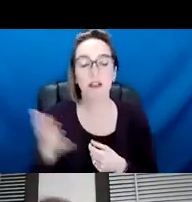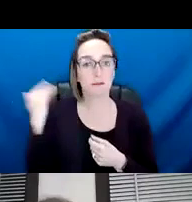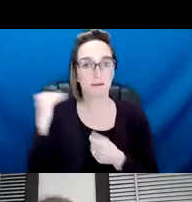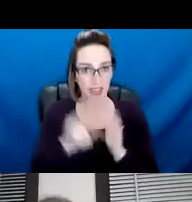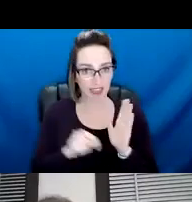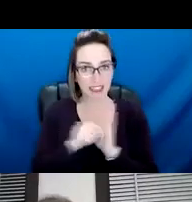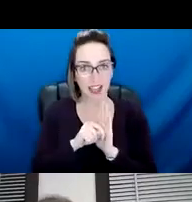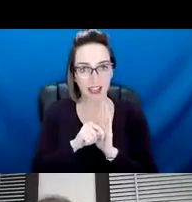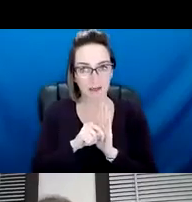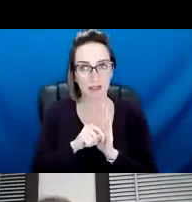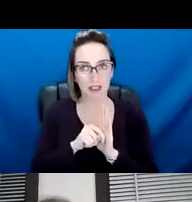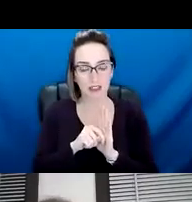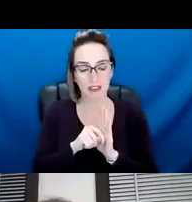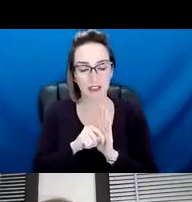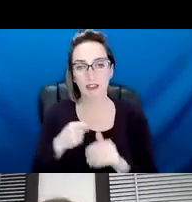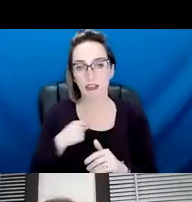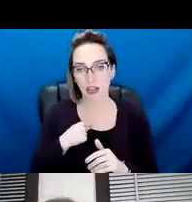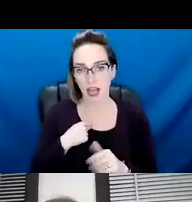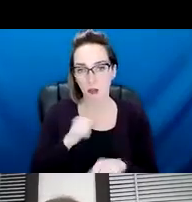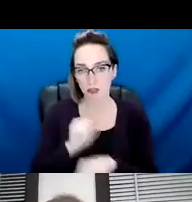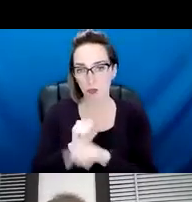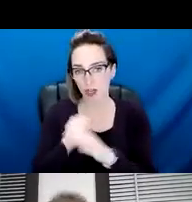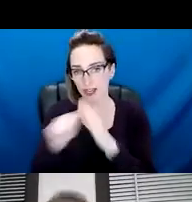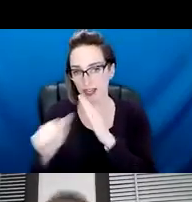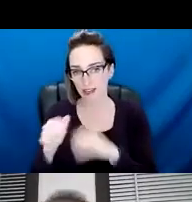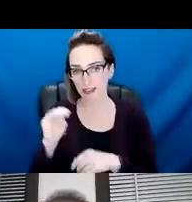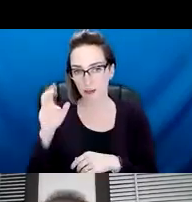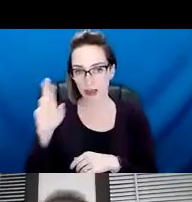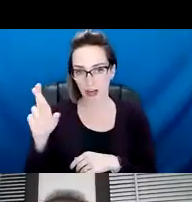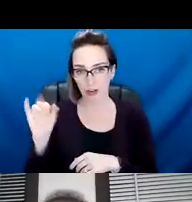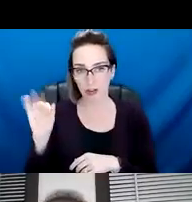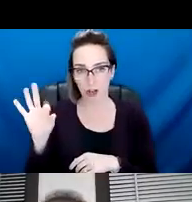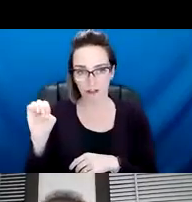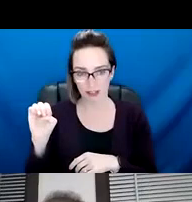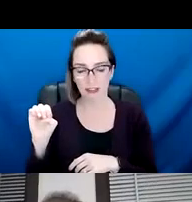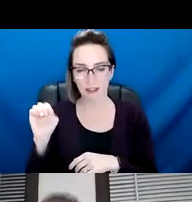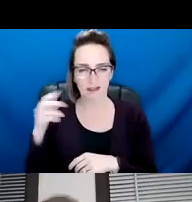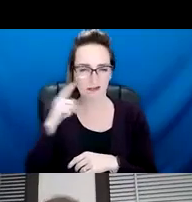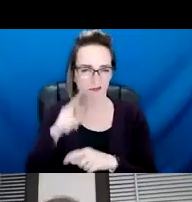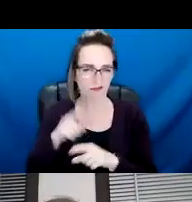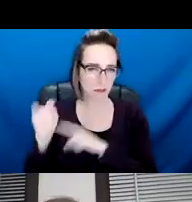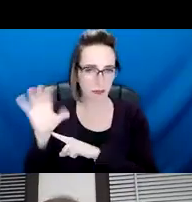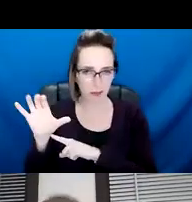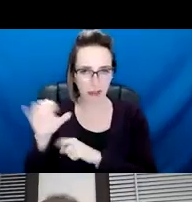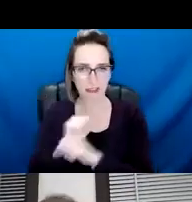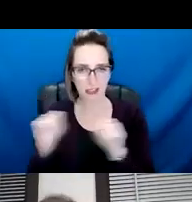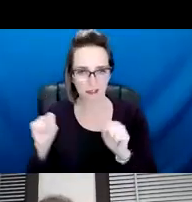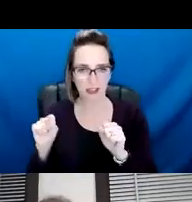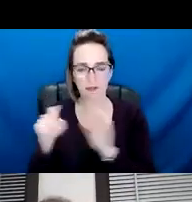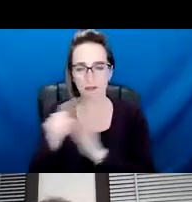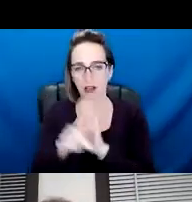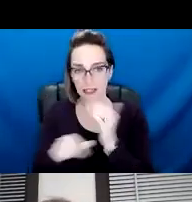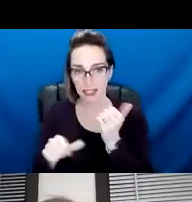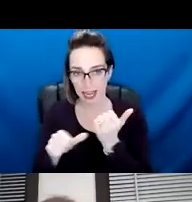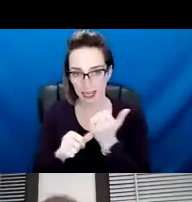um, I was working in the mayor's office as the public safety policy aid, um, supporting him. Um, and I have